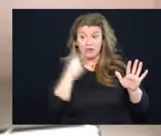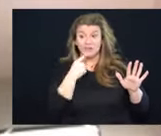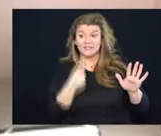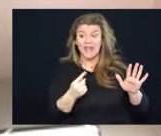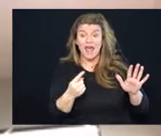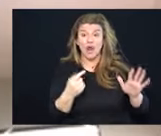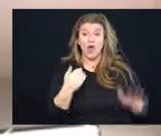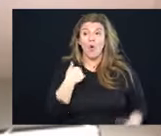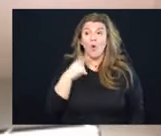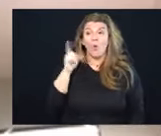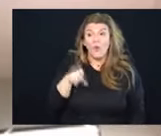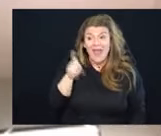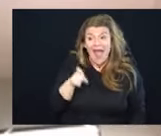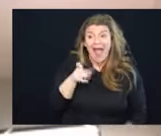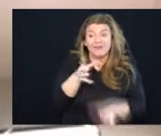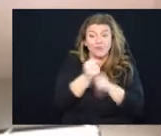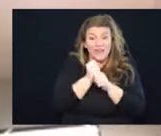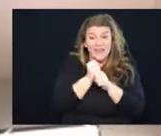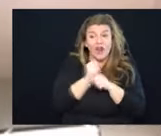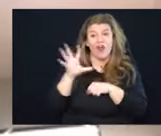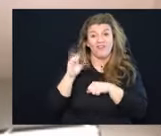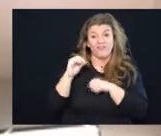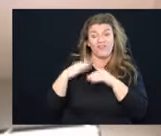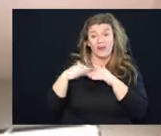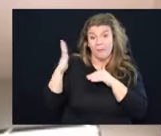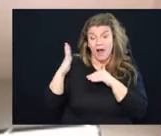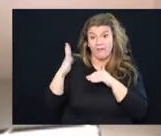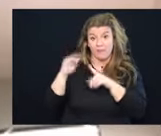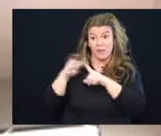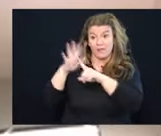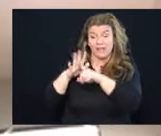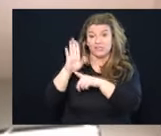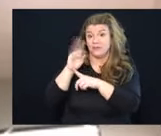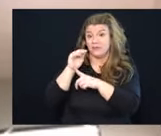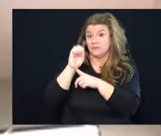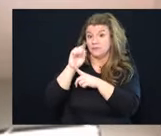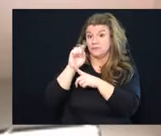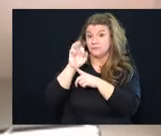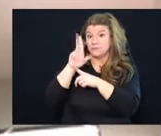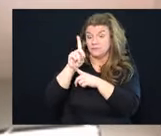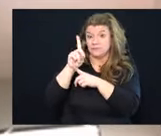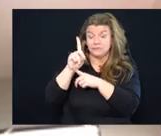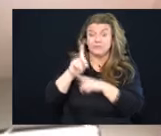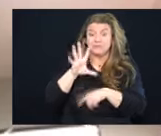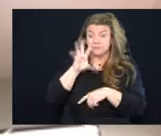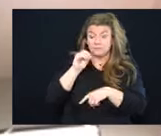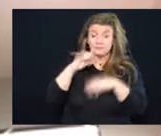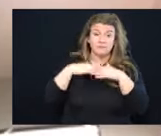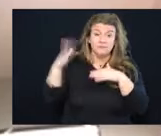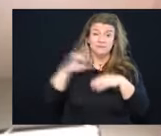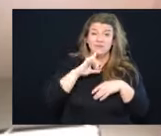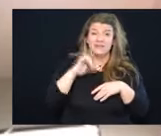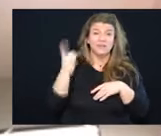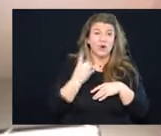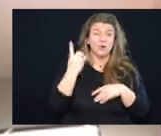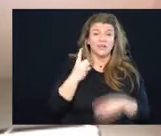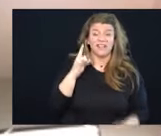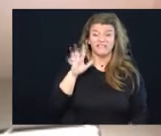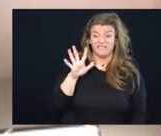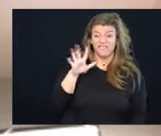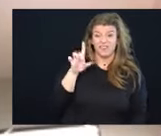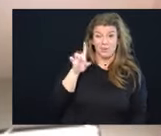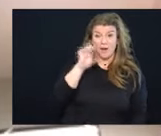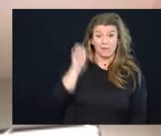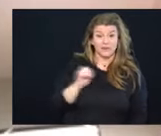we have got to get particularly our 50 and above population booster doses. 50 and above is only 51%